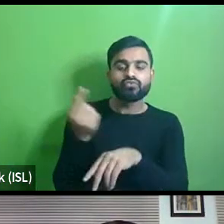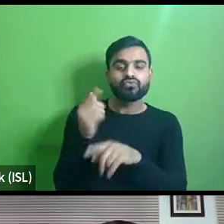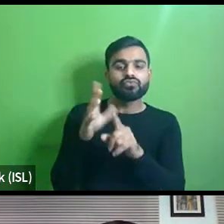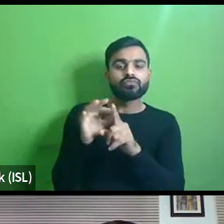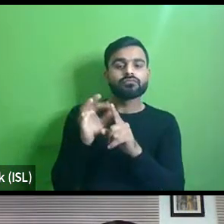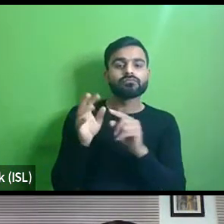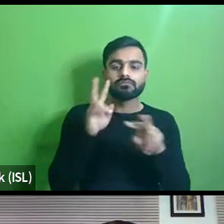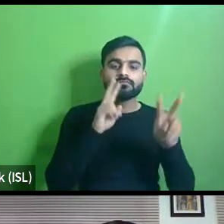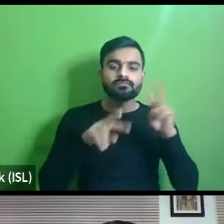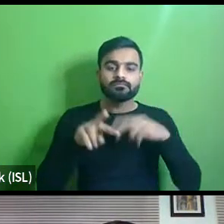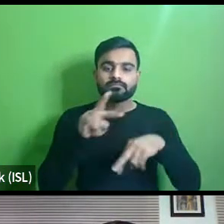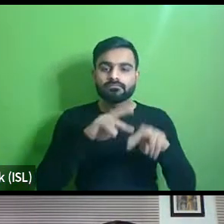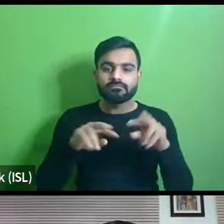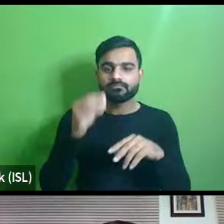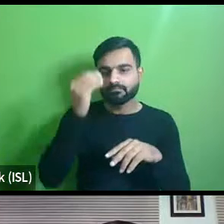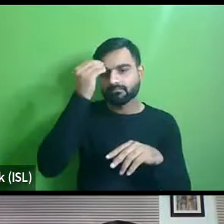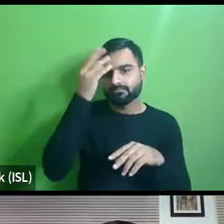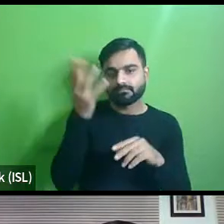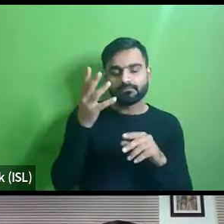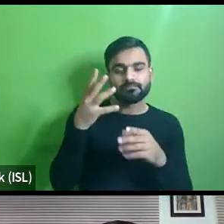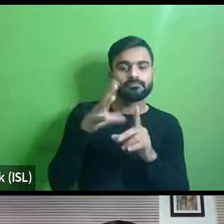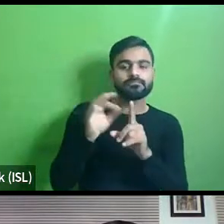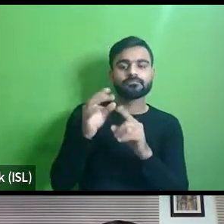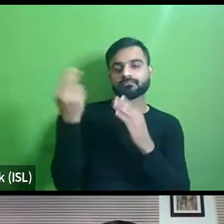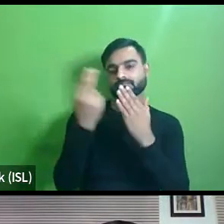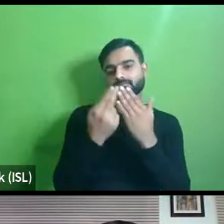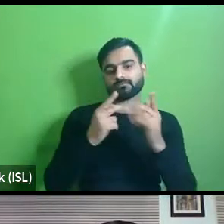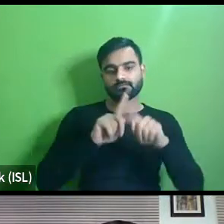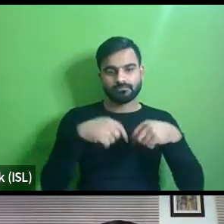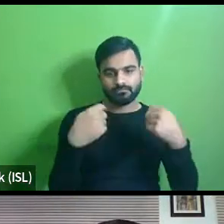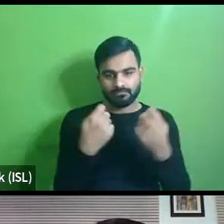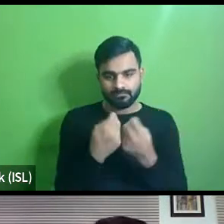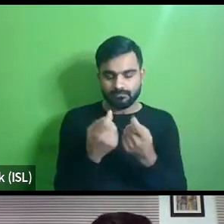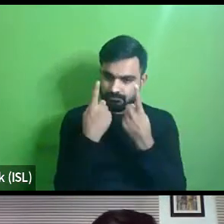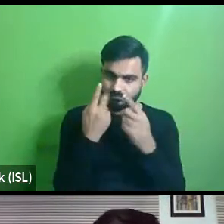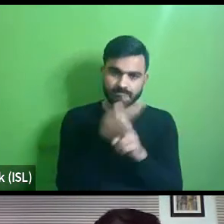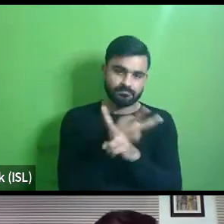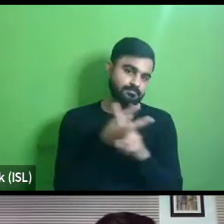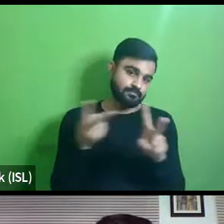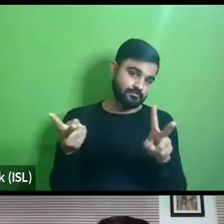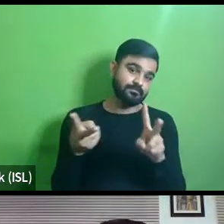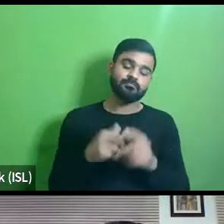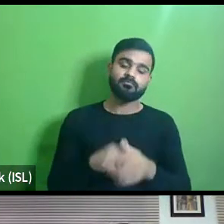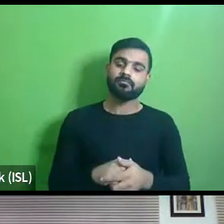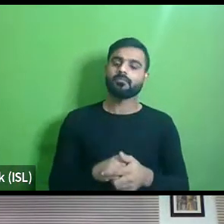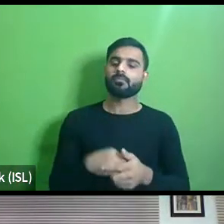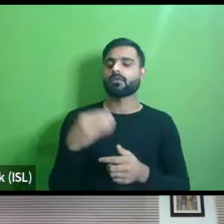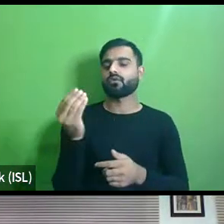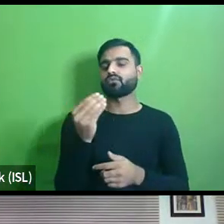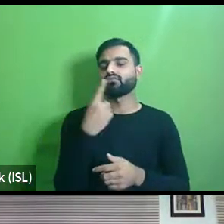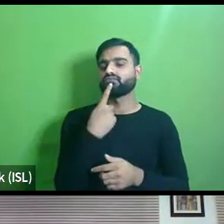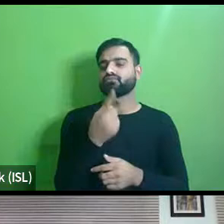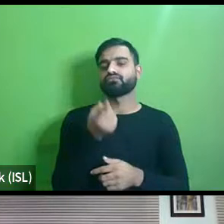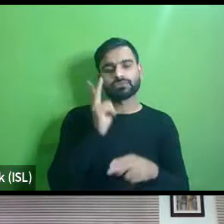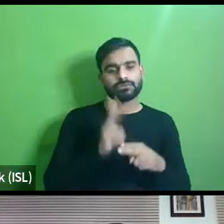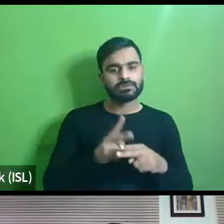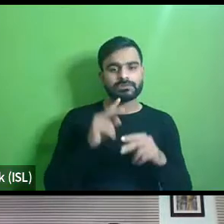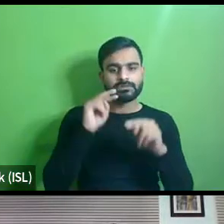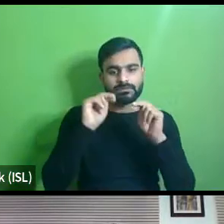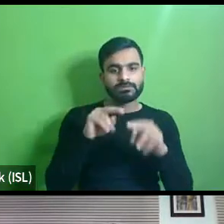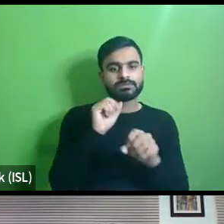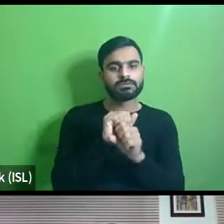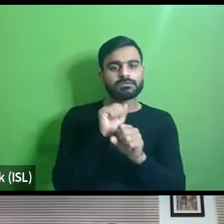what is the awareness in the design team which is executing so all of that is something that still needs a lot of work